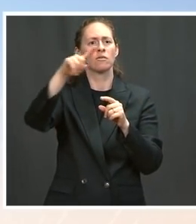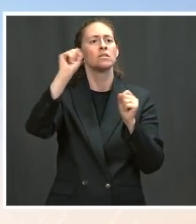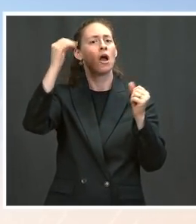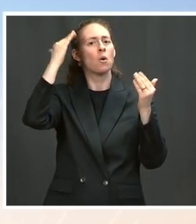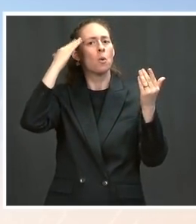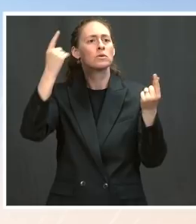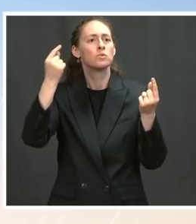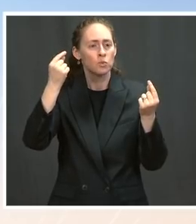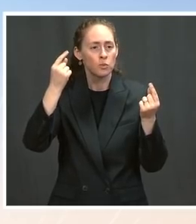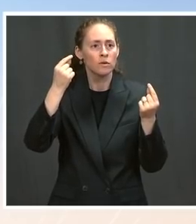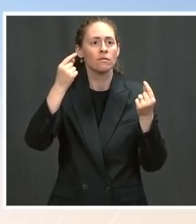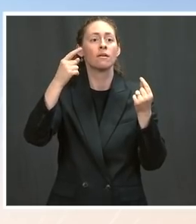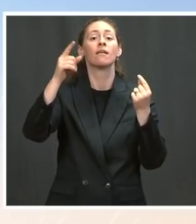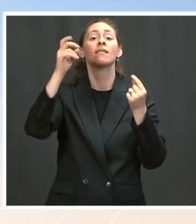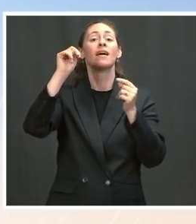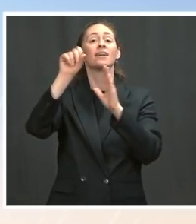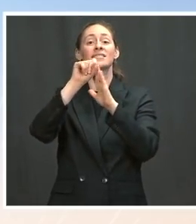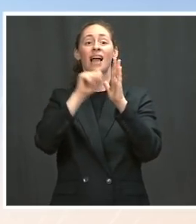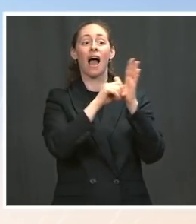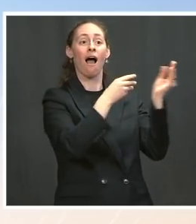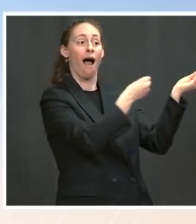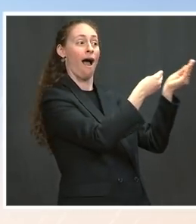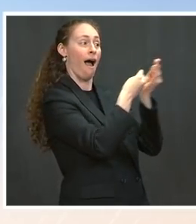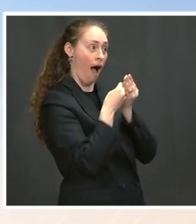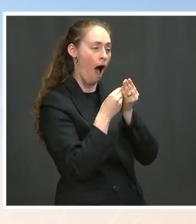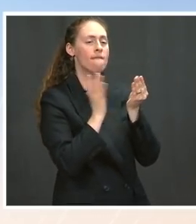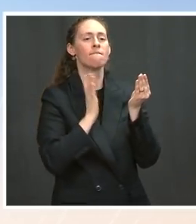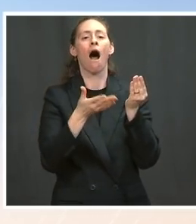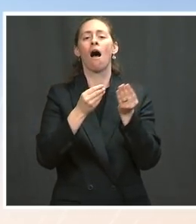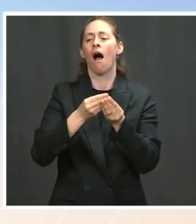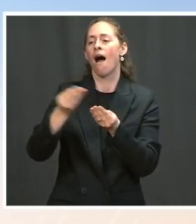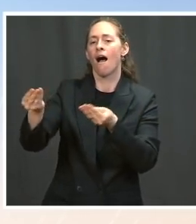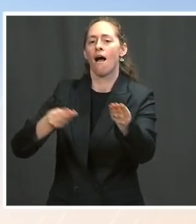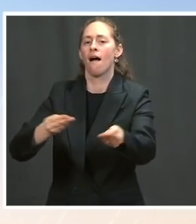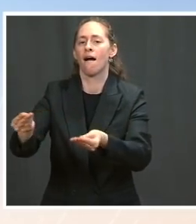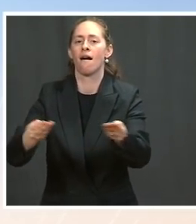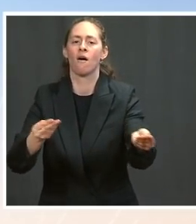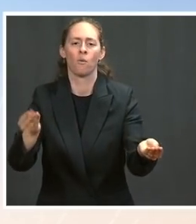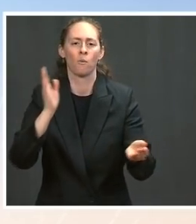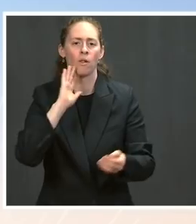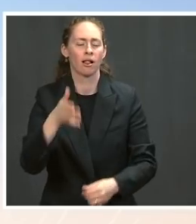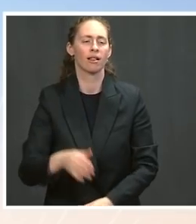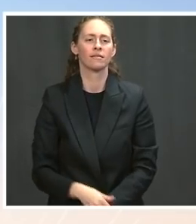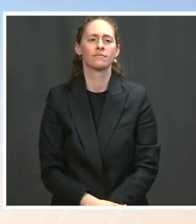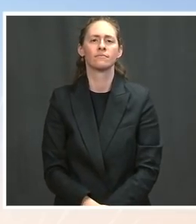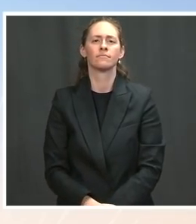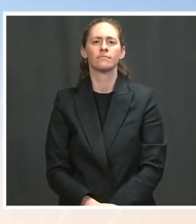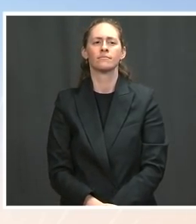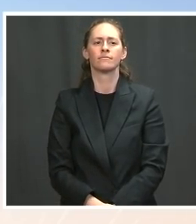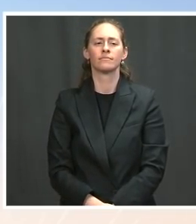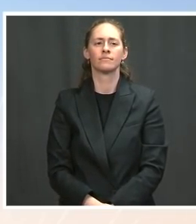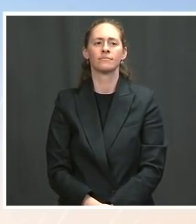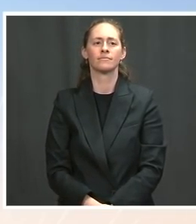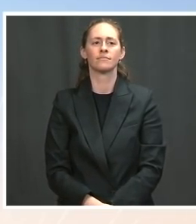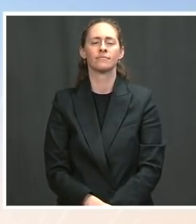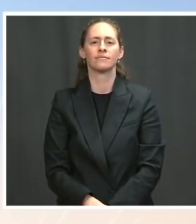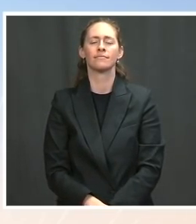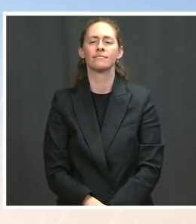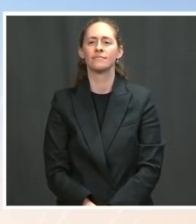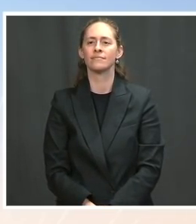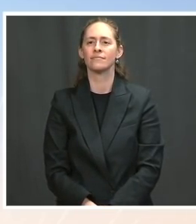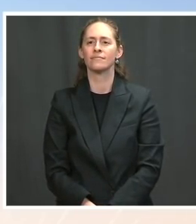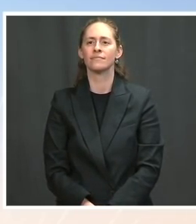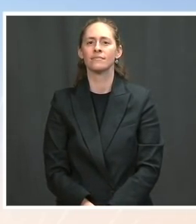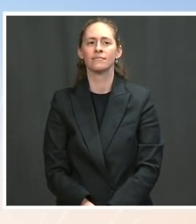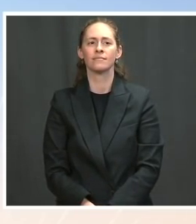can implement, they can get this funding into the communities that need it the most. Great. And I have one more sort of